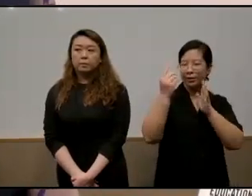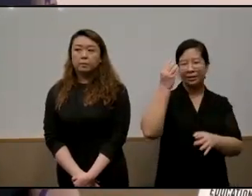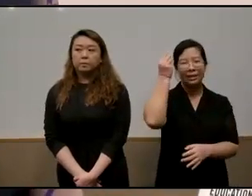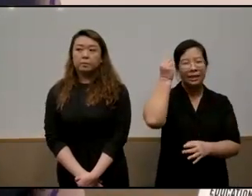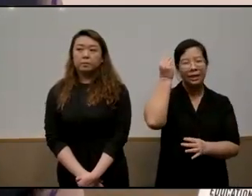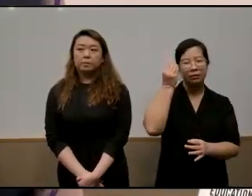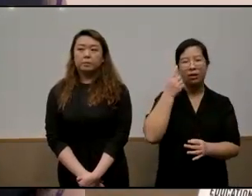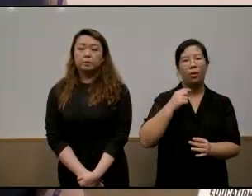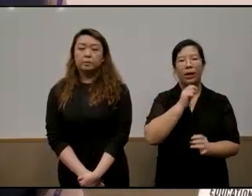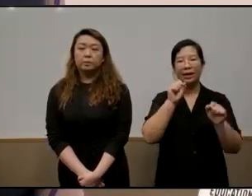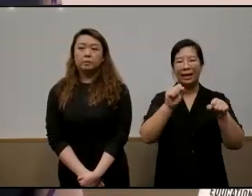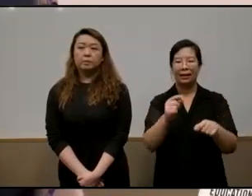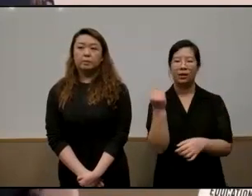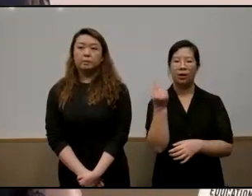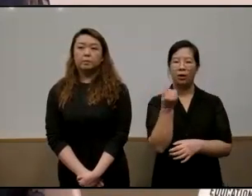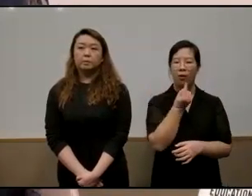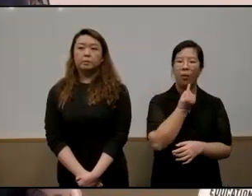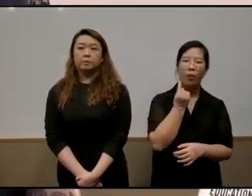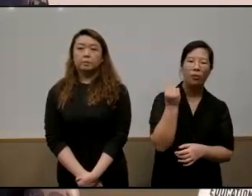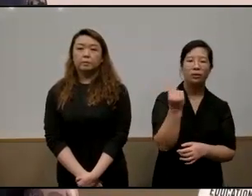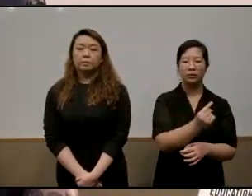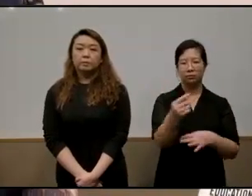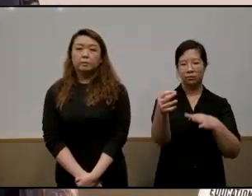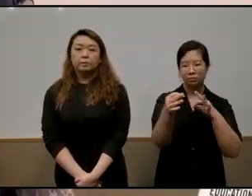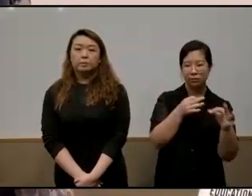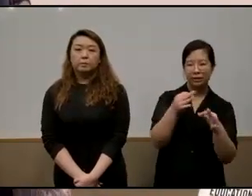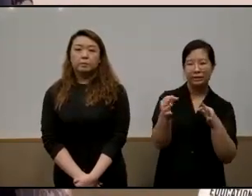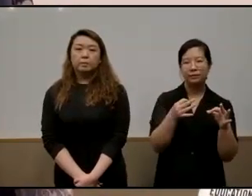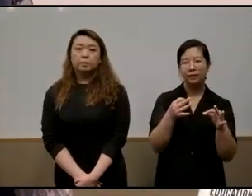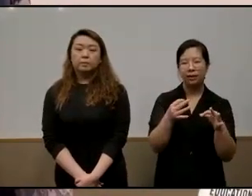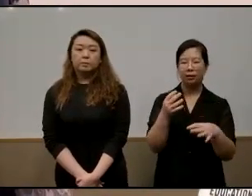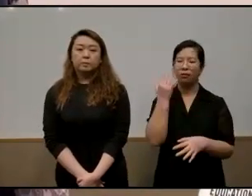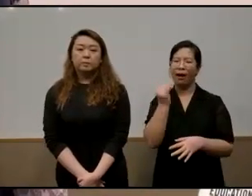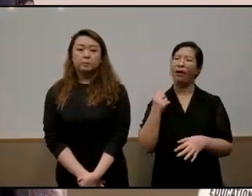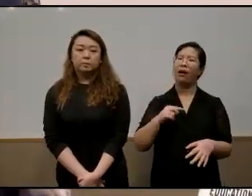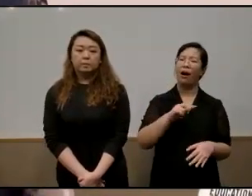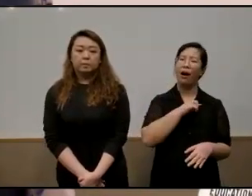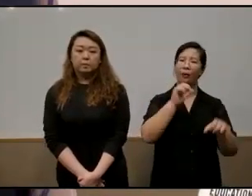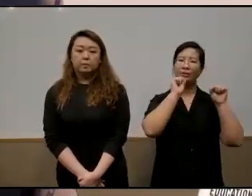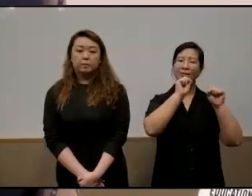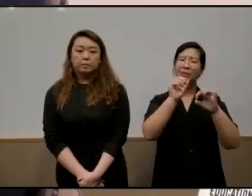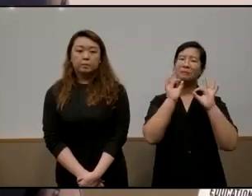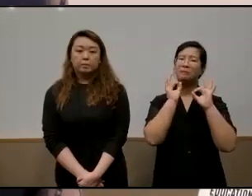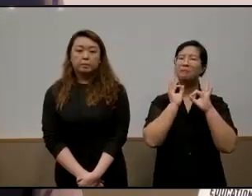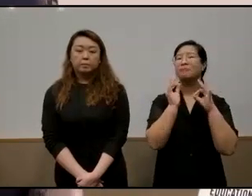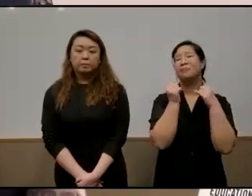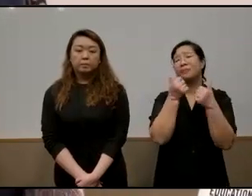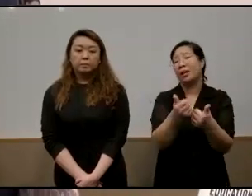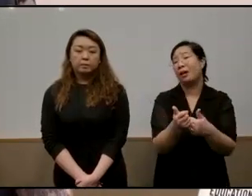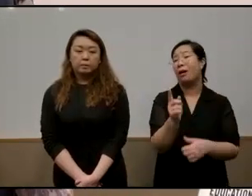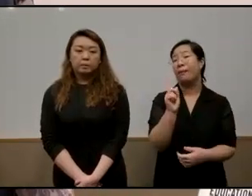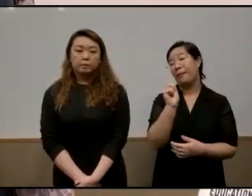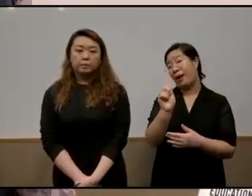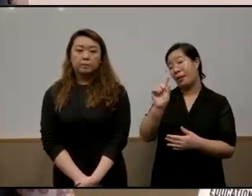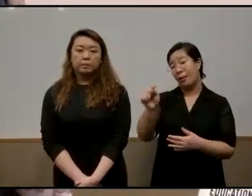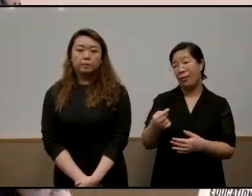always account for and justify uh what is so good about our system um except for